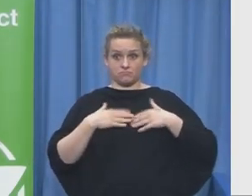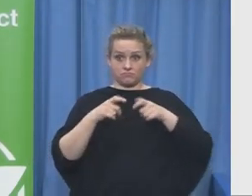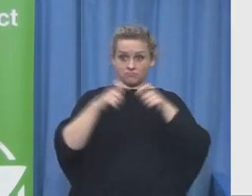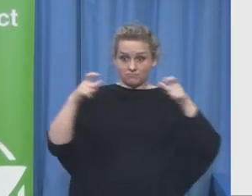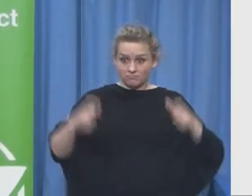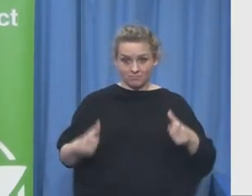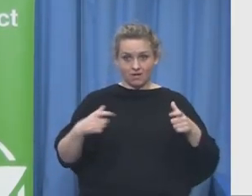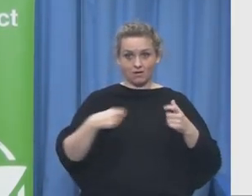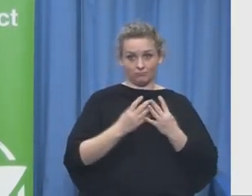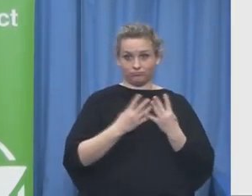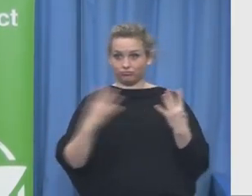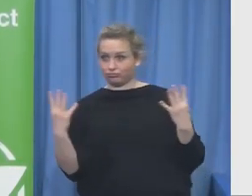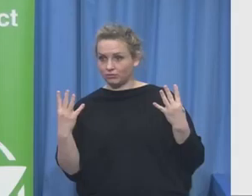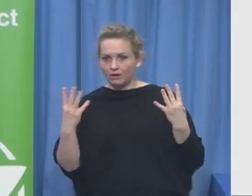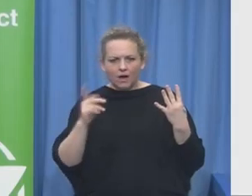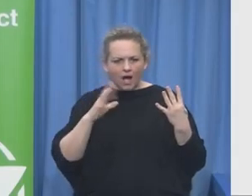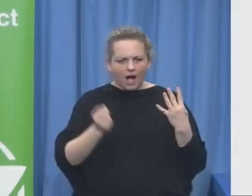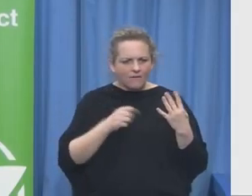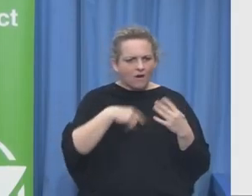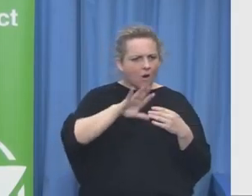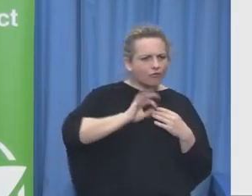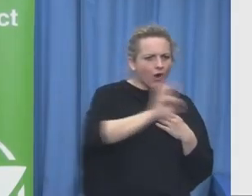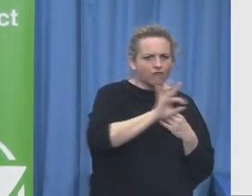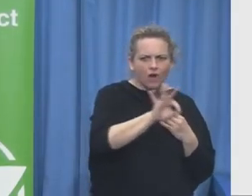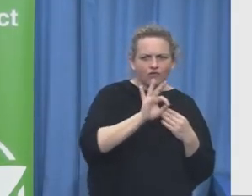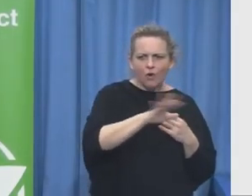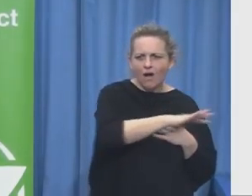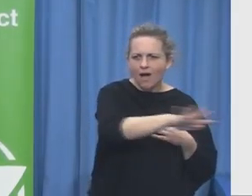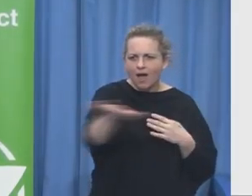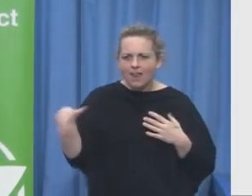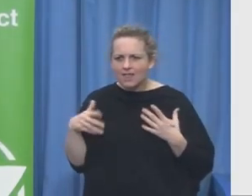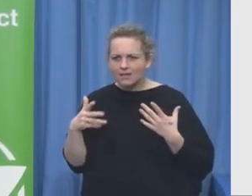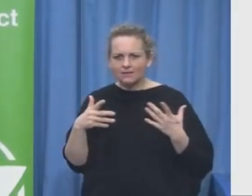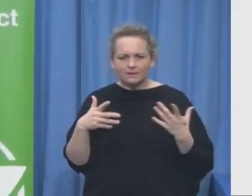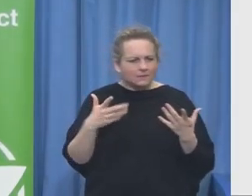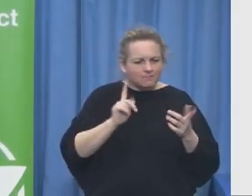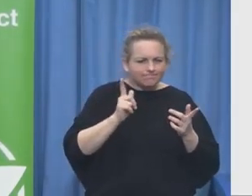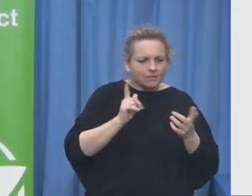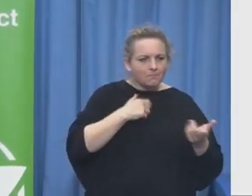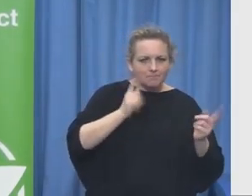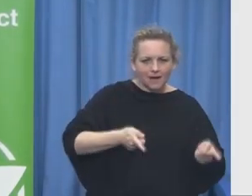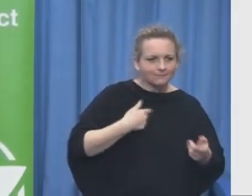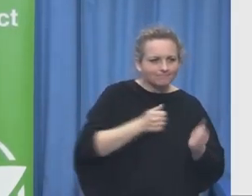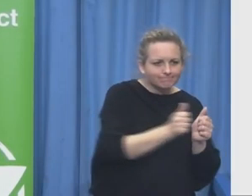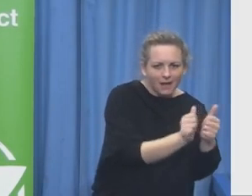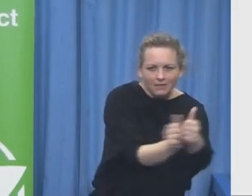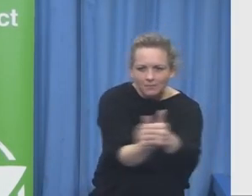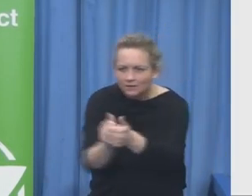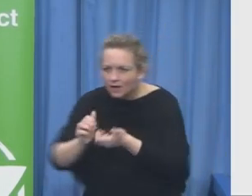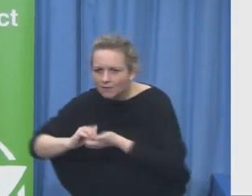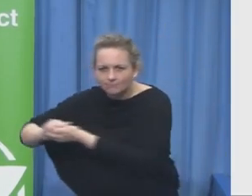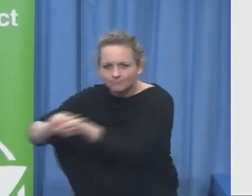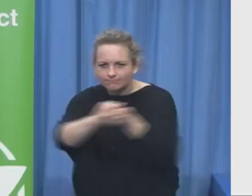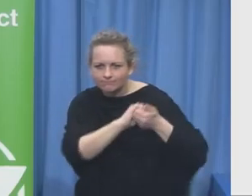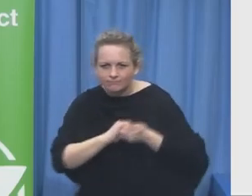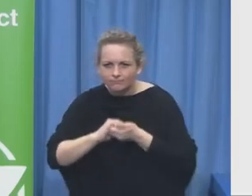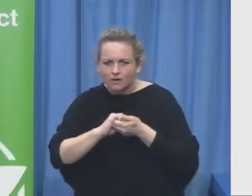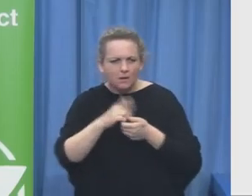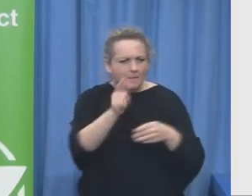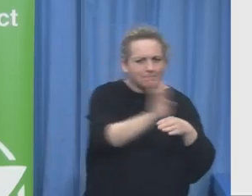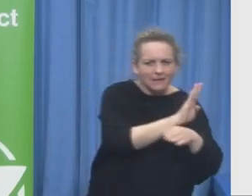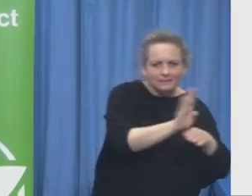funder has a role the business has a role but the government can help us spread it nationally